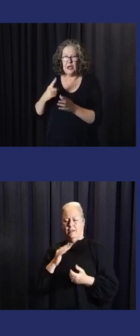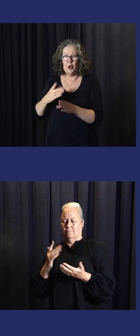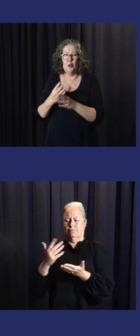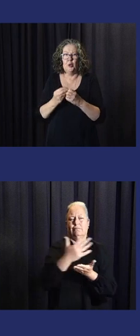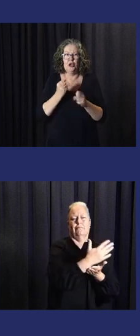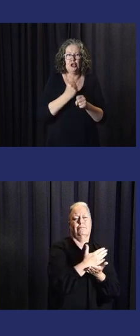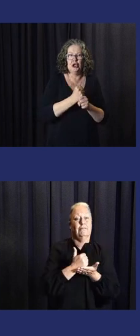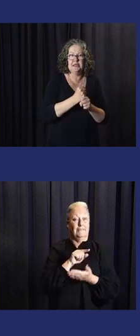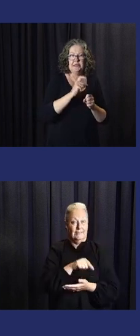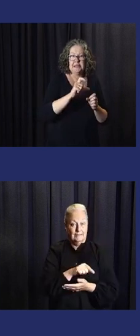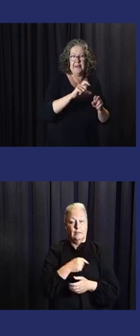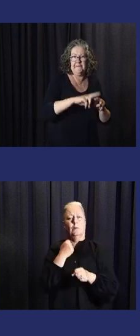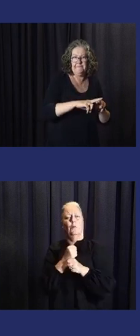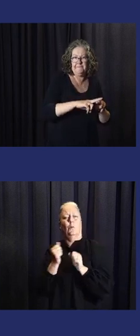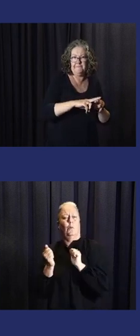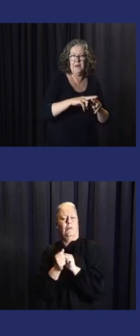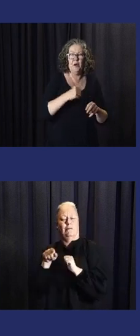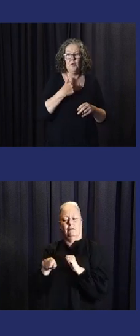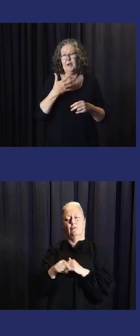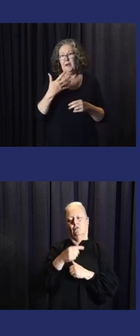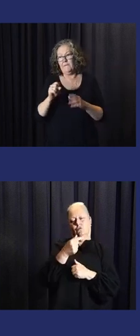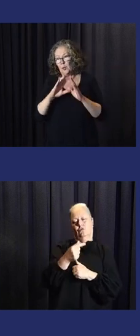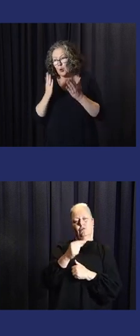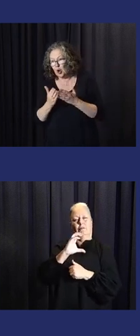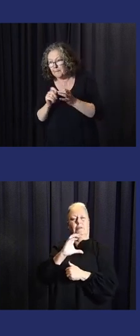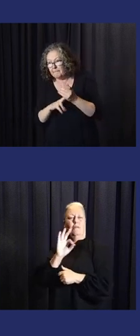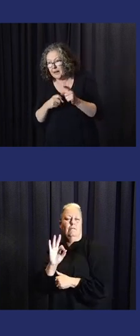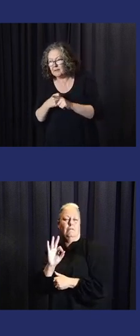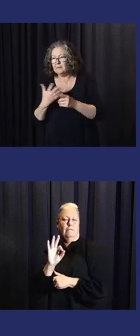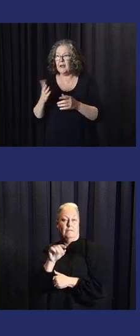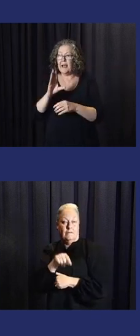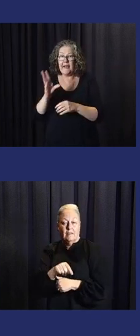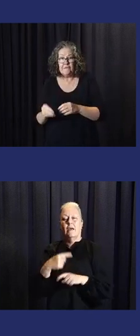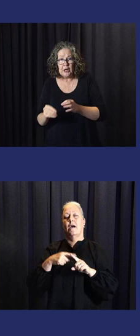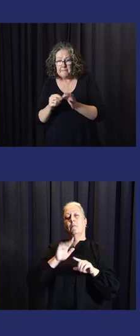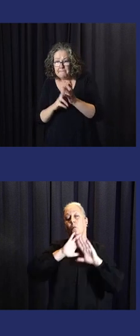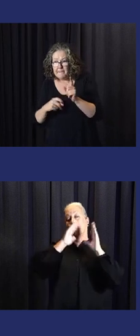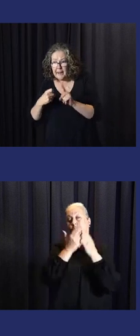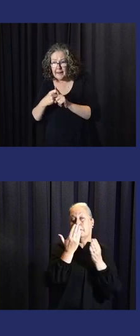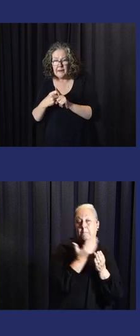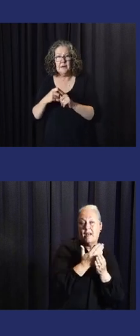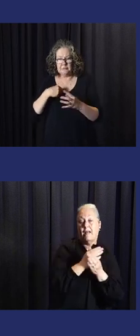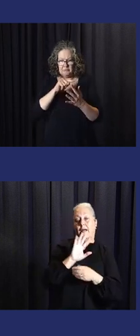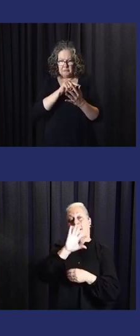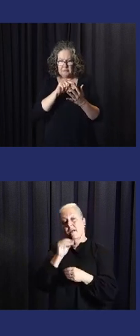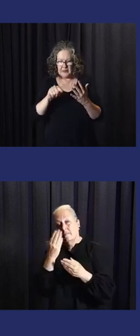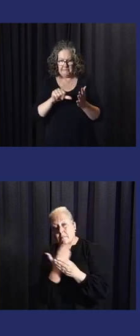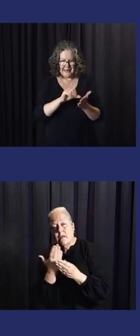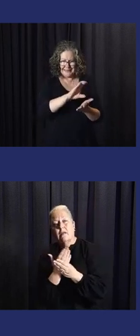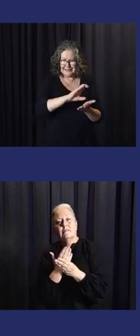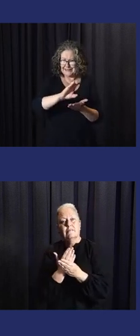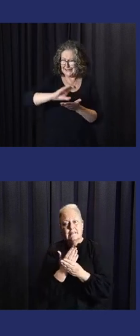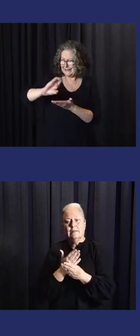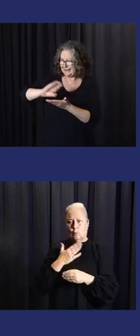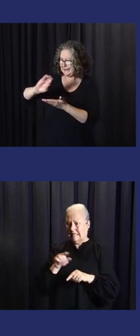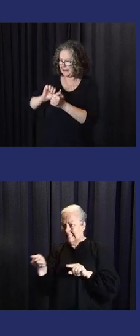make sure that we also get that real-time data. Then we're working very closely with GCF and all other partners like the World Bank,